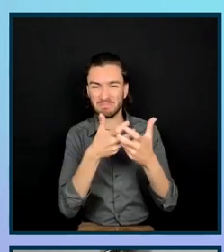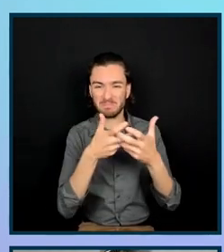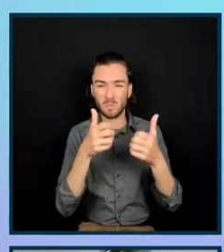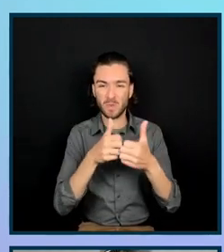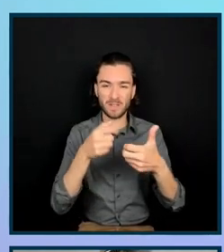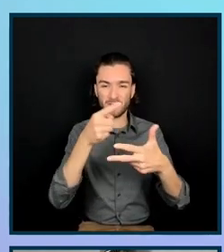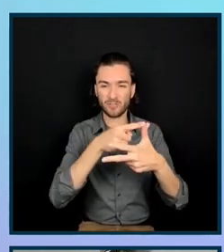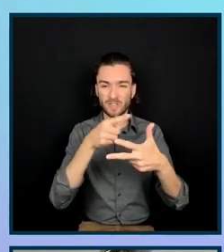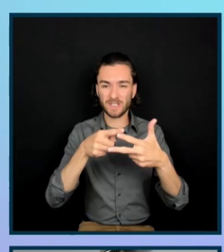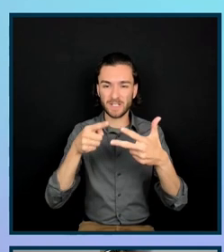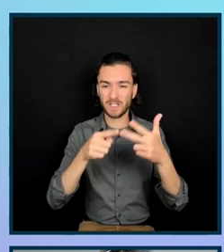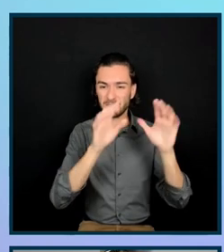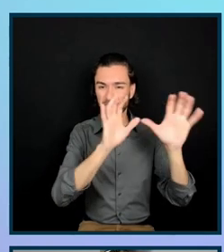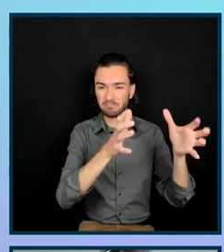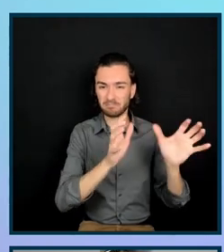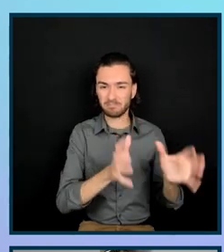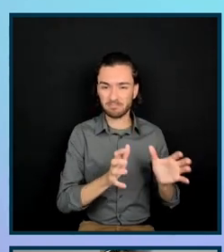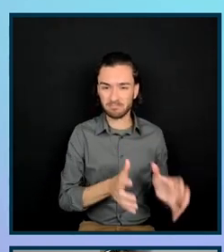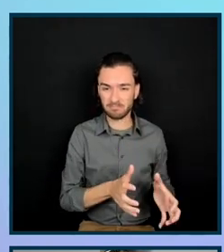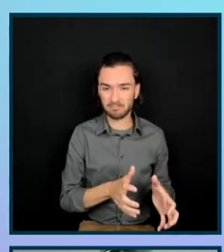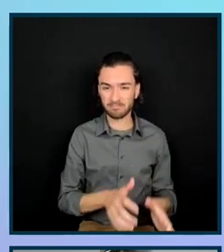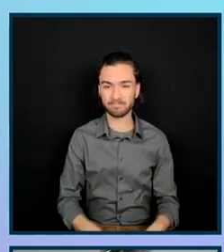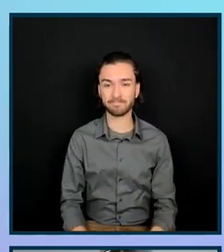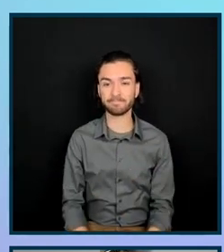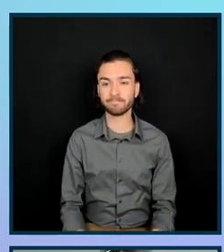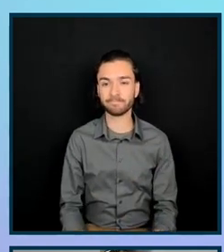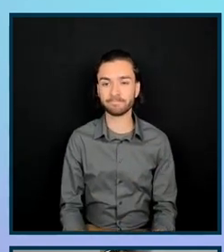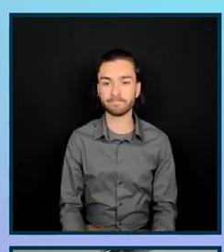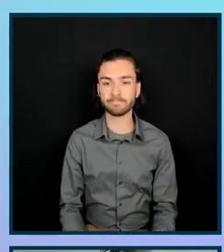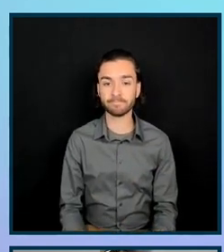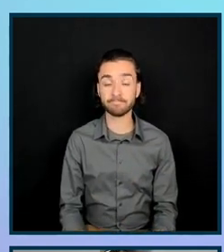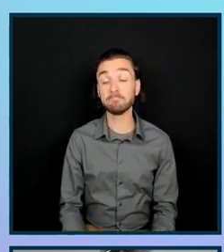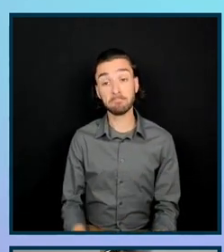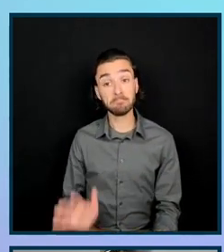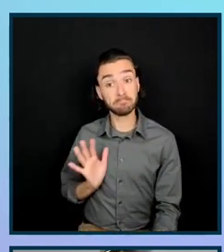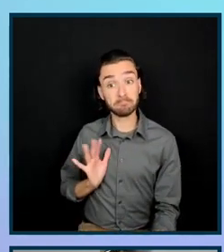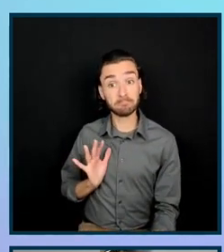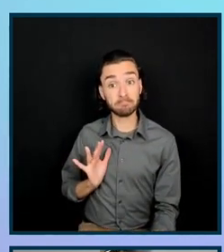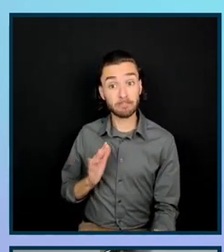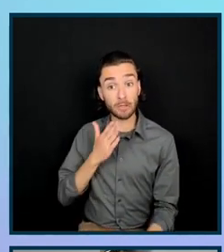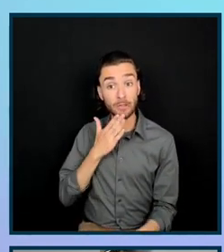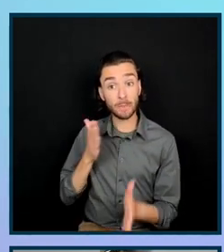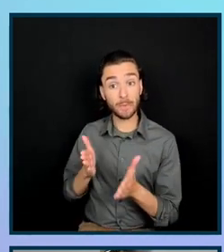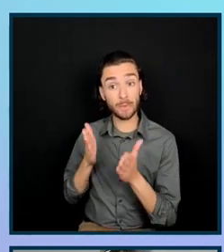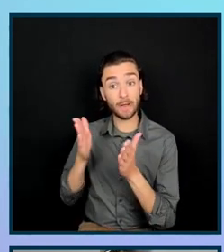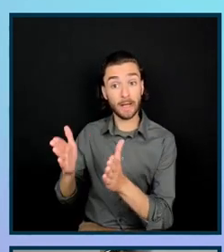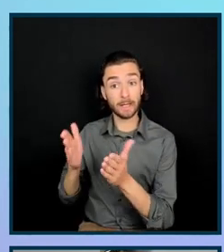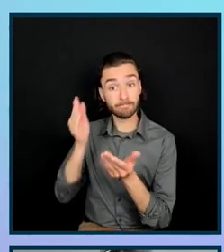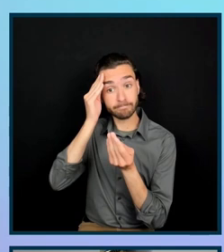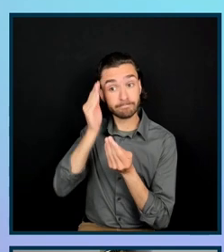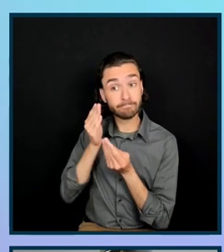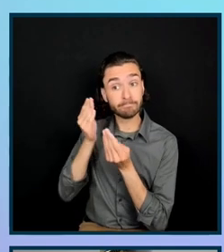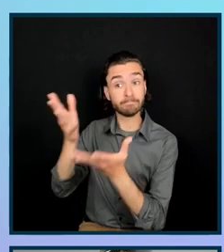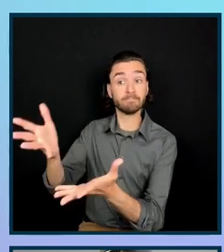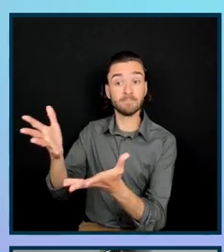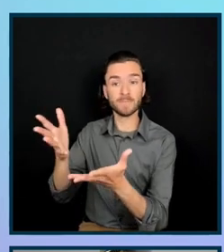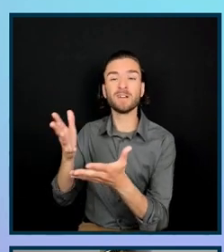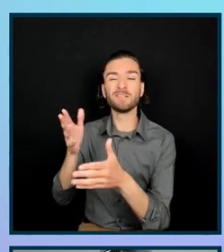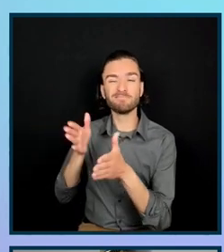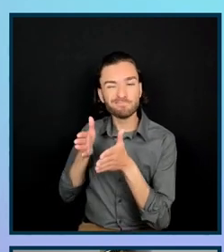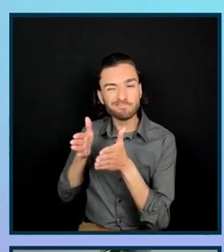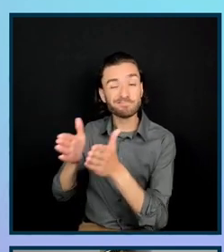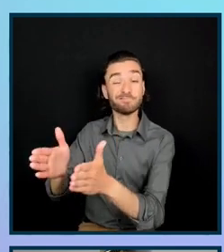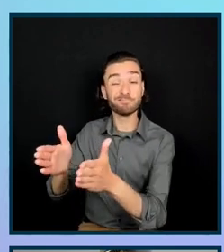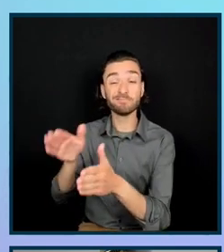foundational. In general, this can be a really nice way to communicate information for people who prefer to visually absorb that